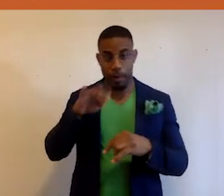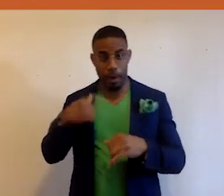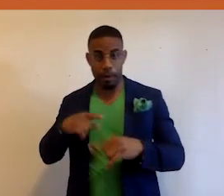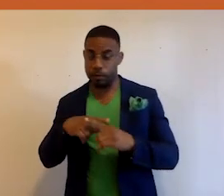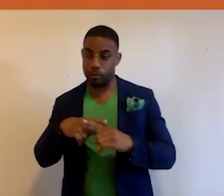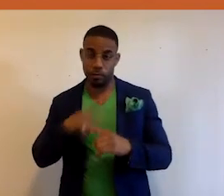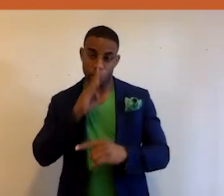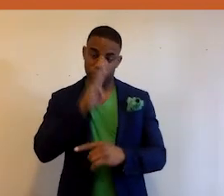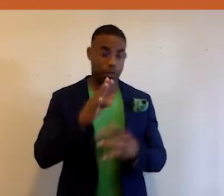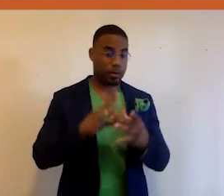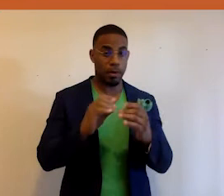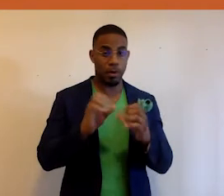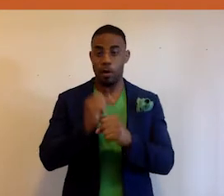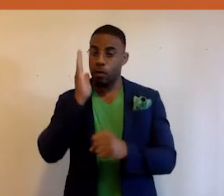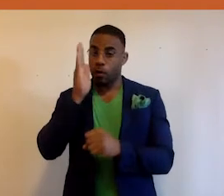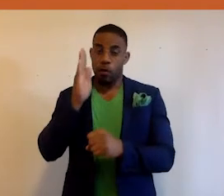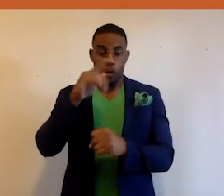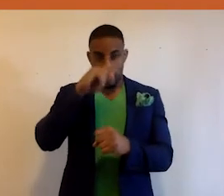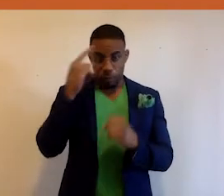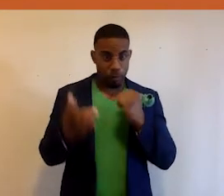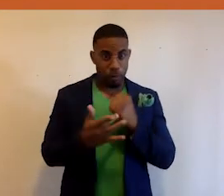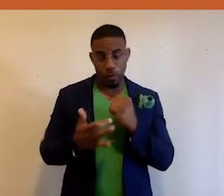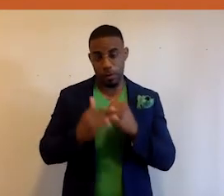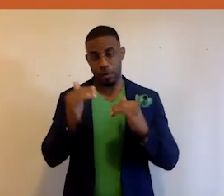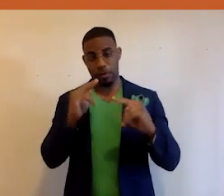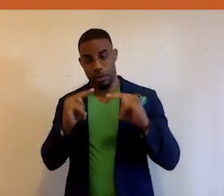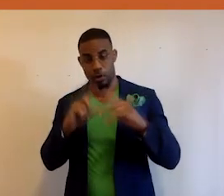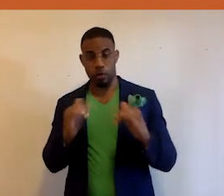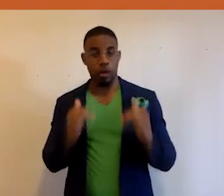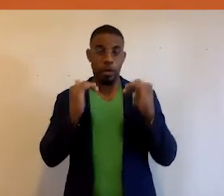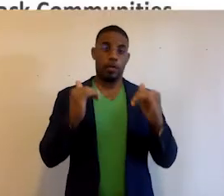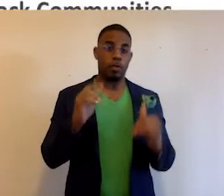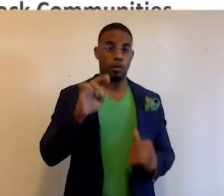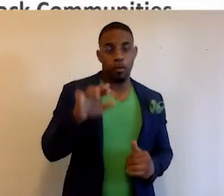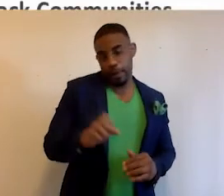statement here about creating the future of Black history and leveraging technology to uplift the race.